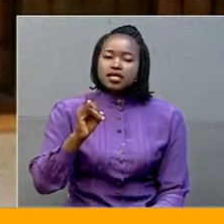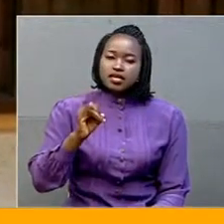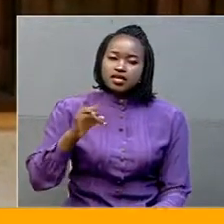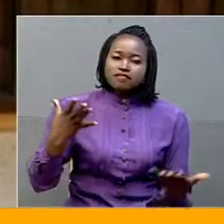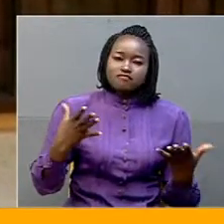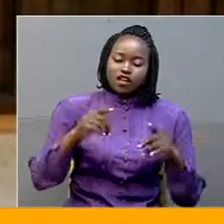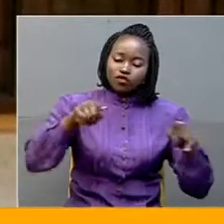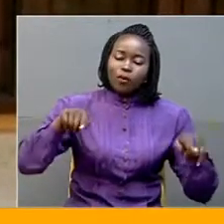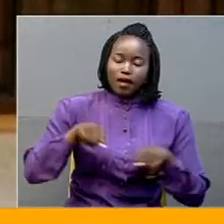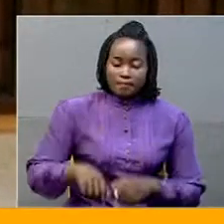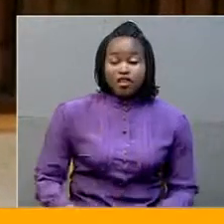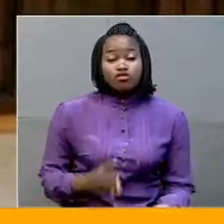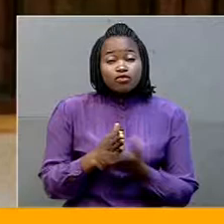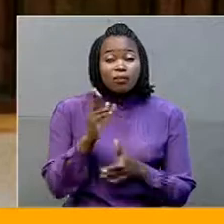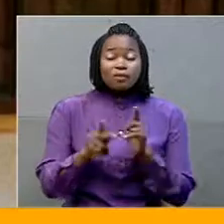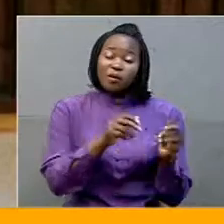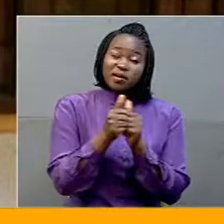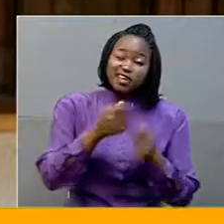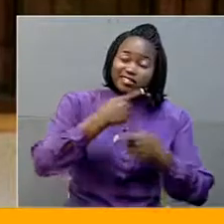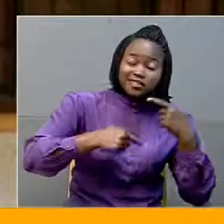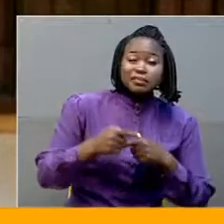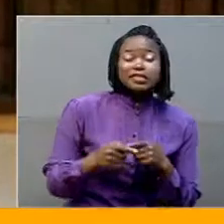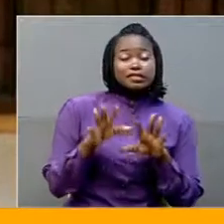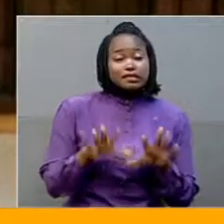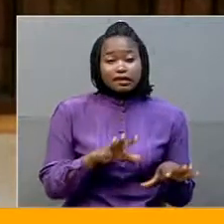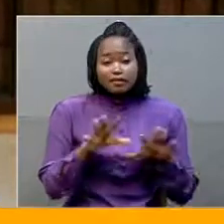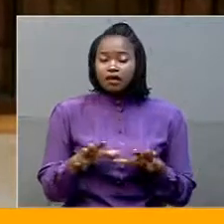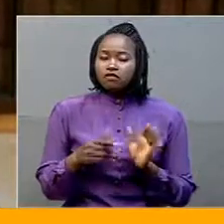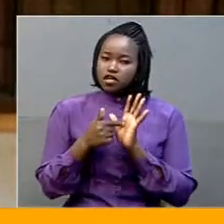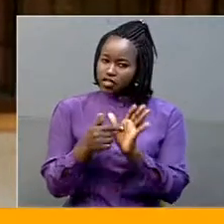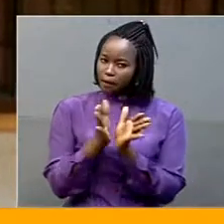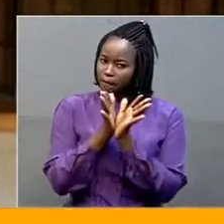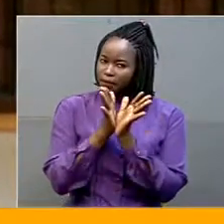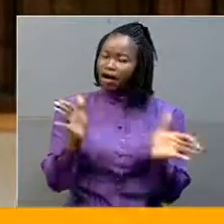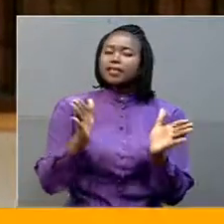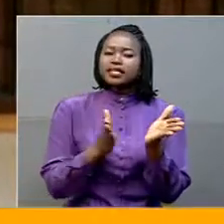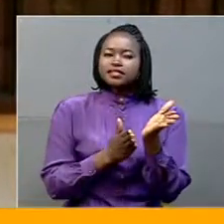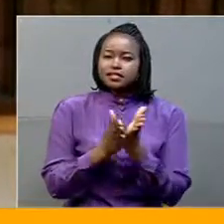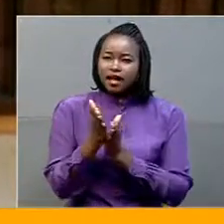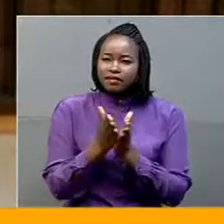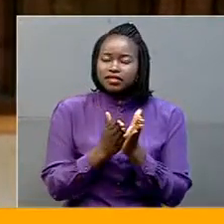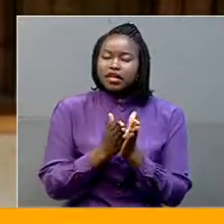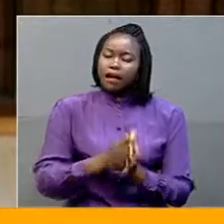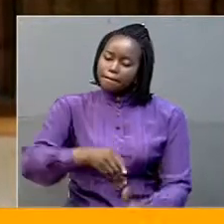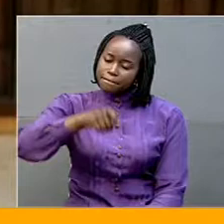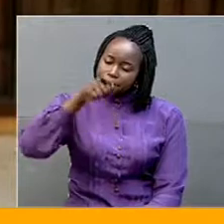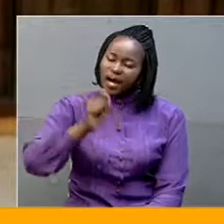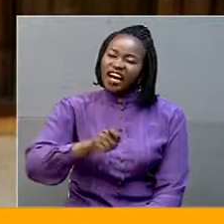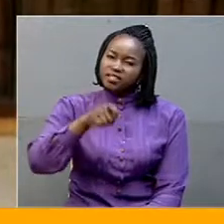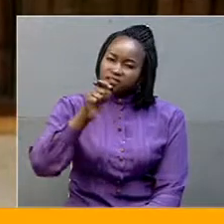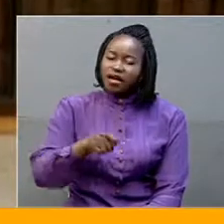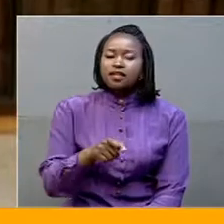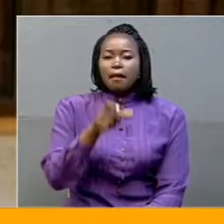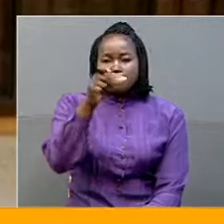included. For example, on the Public Service Commission, it is imperative and compulsory that there should be a person